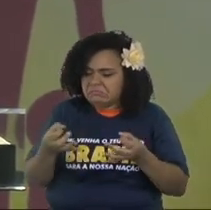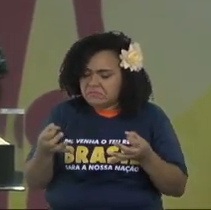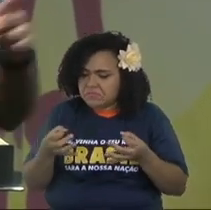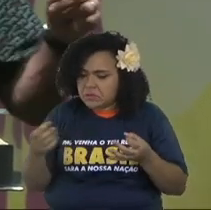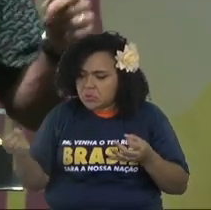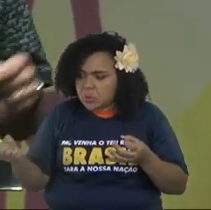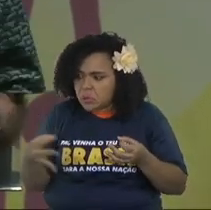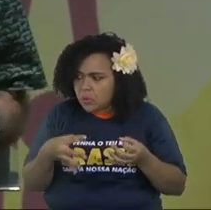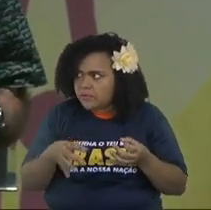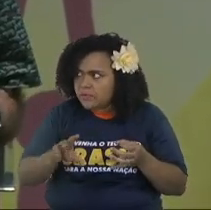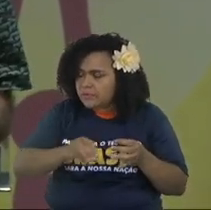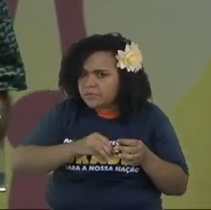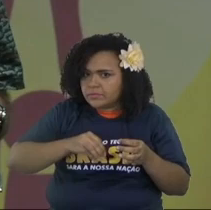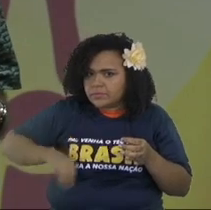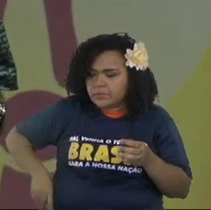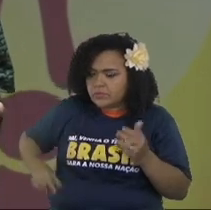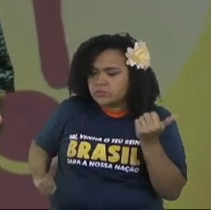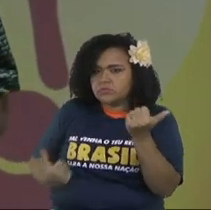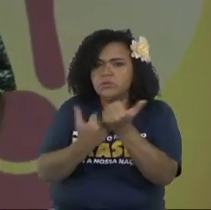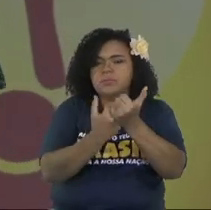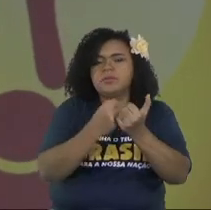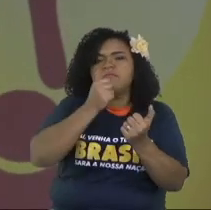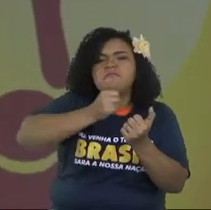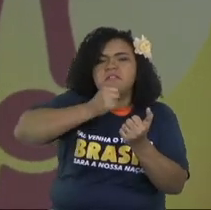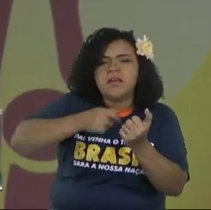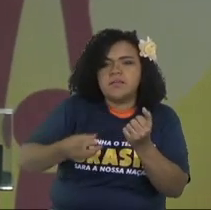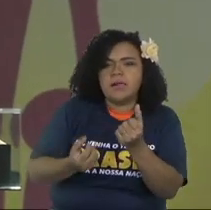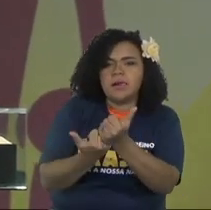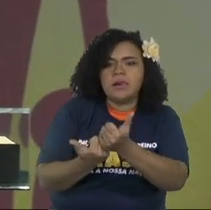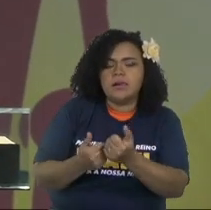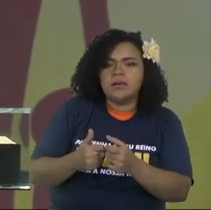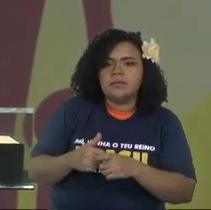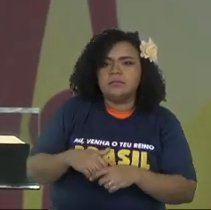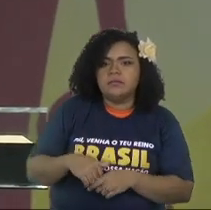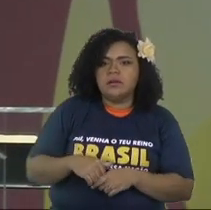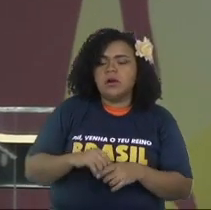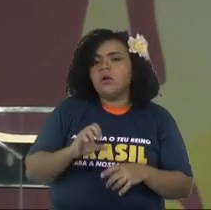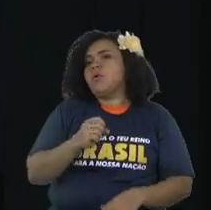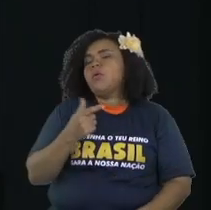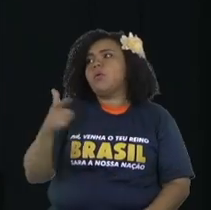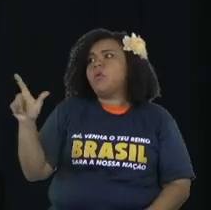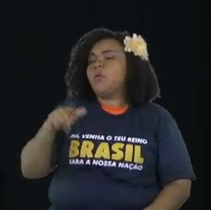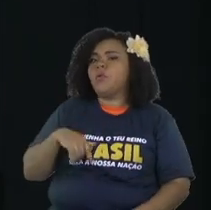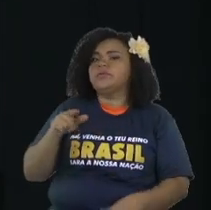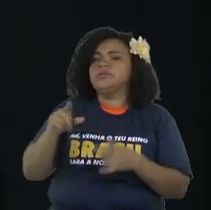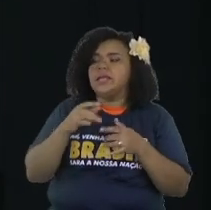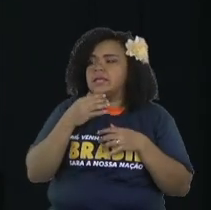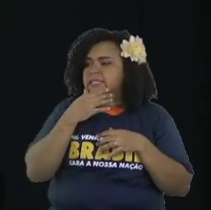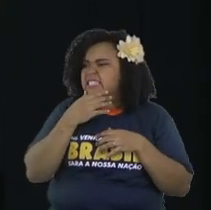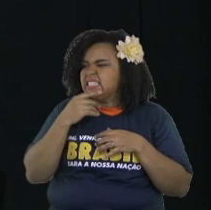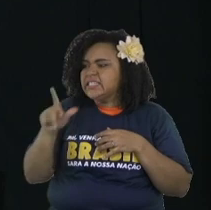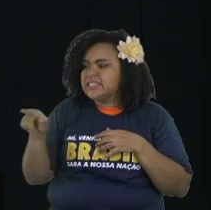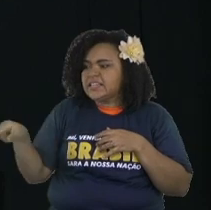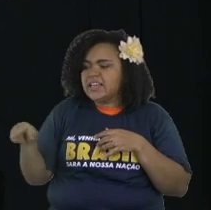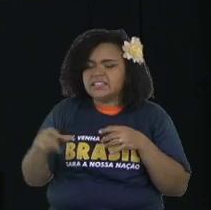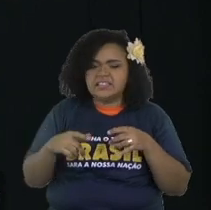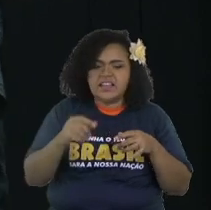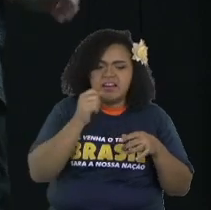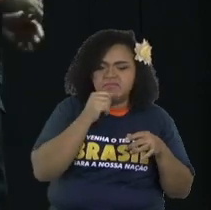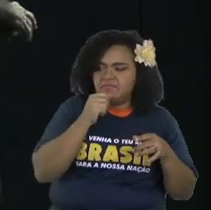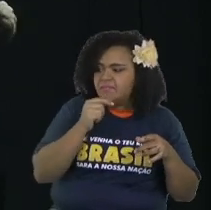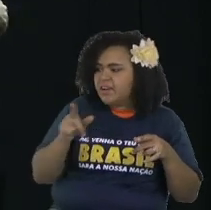stealing pieces from other brothers' houses and put in other people. And sometimes he took part of some